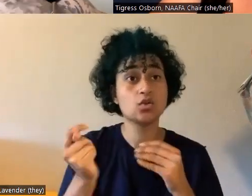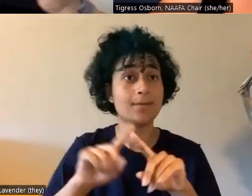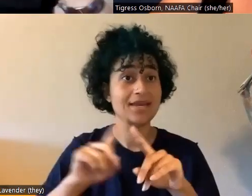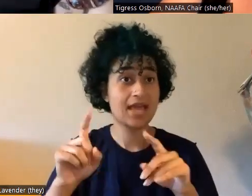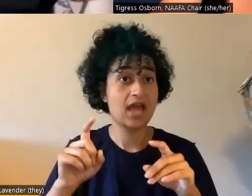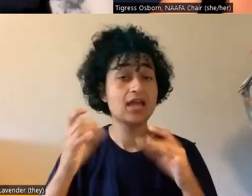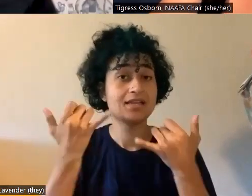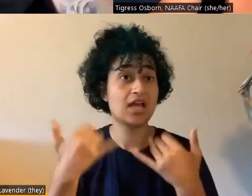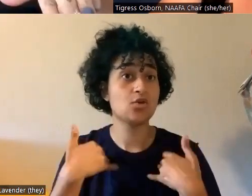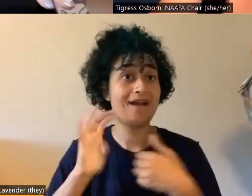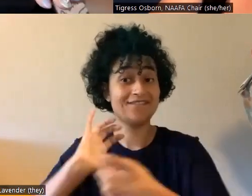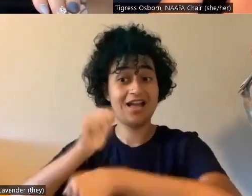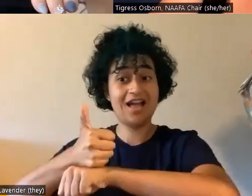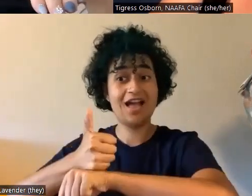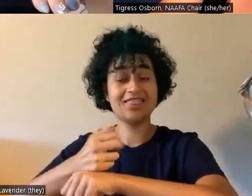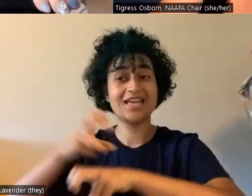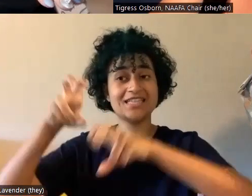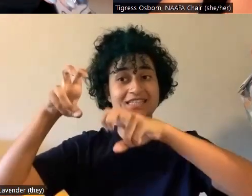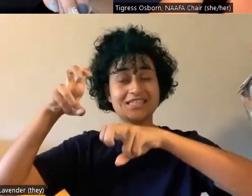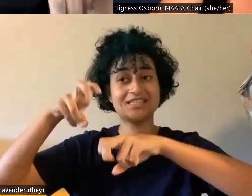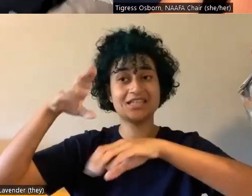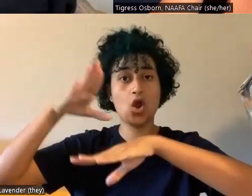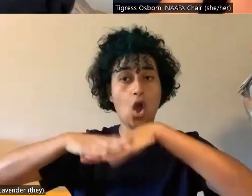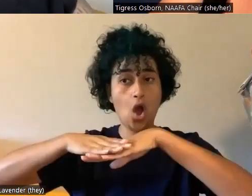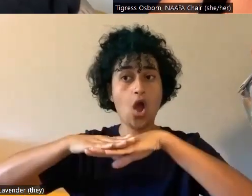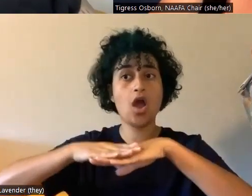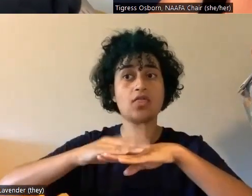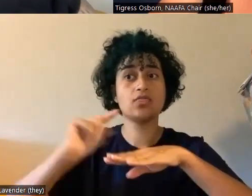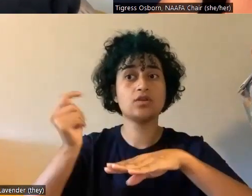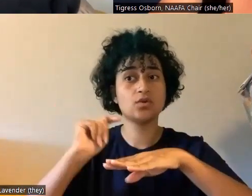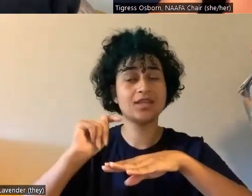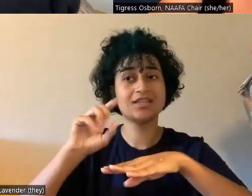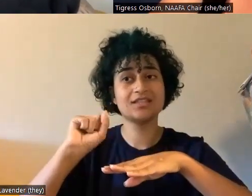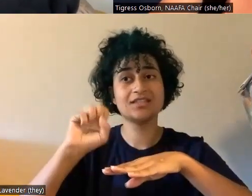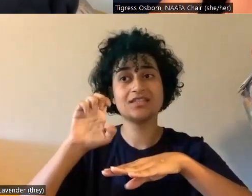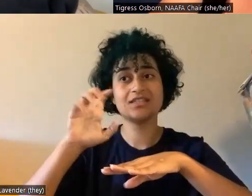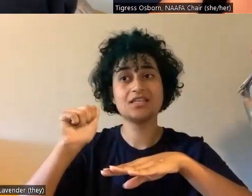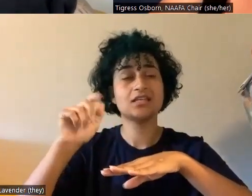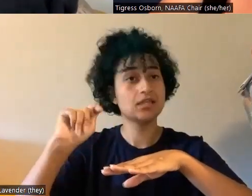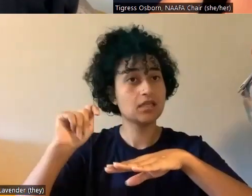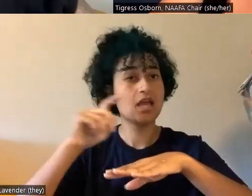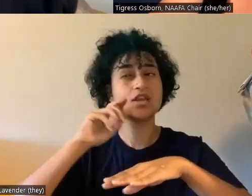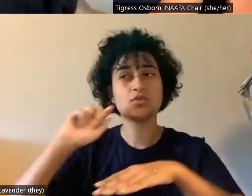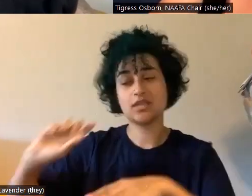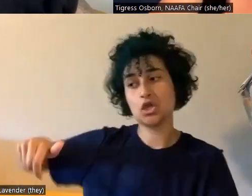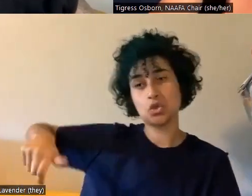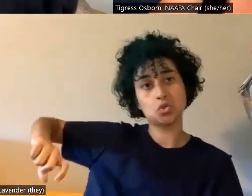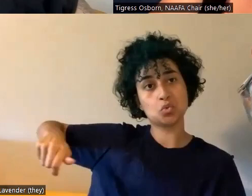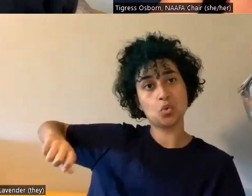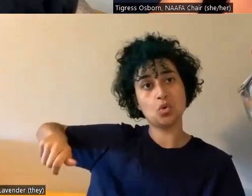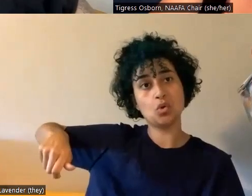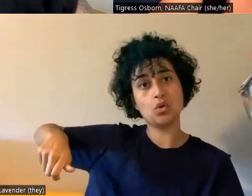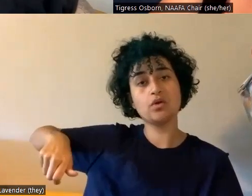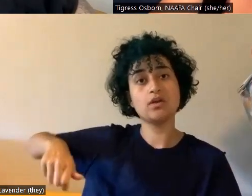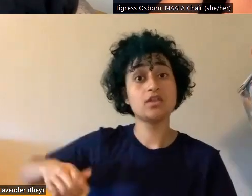that sit on your toilet seat and you can control on the side. There's even fancy ones where you